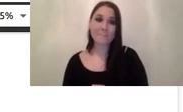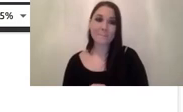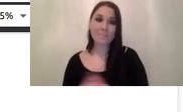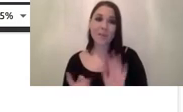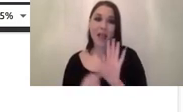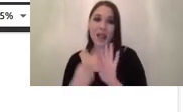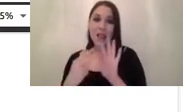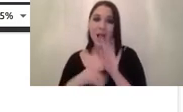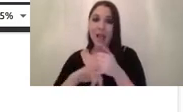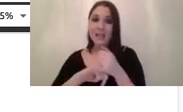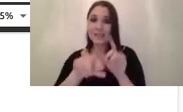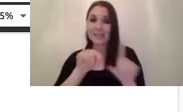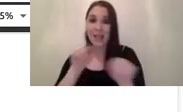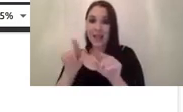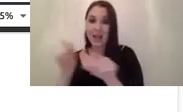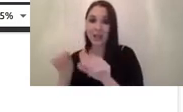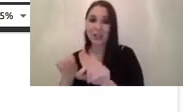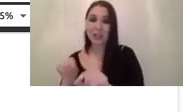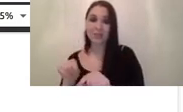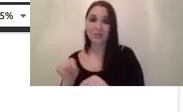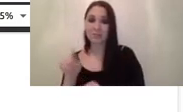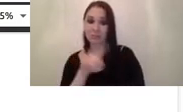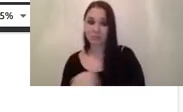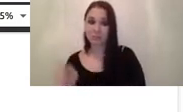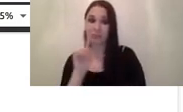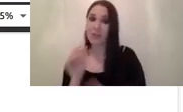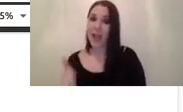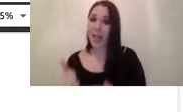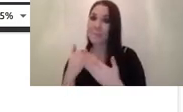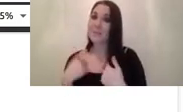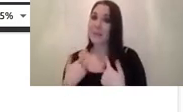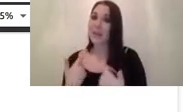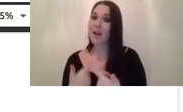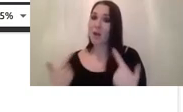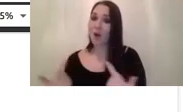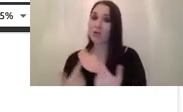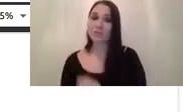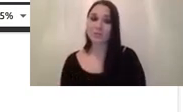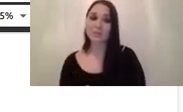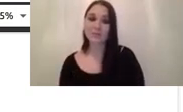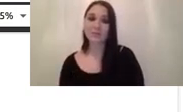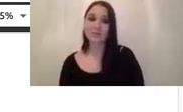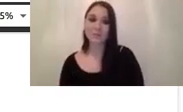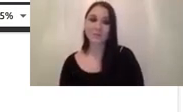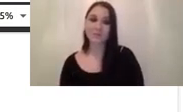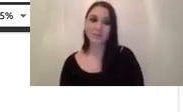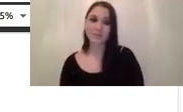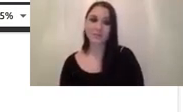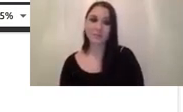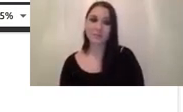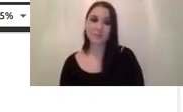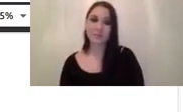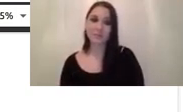well these are actually things that have helped me a lot during my my let's say my last eight years